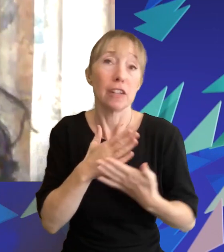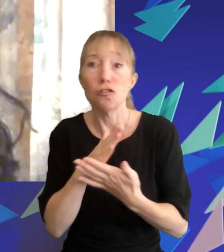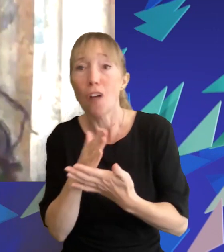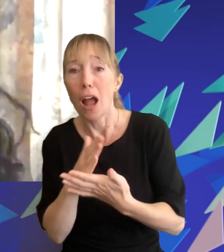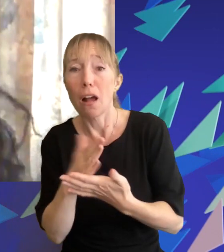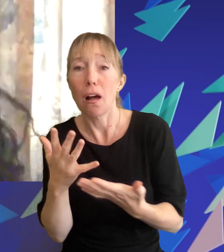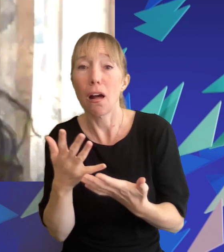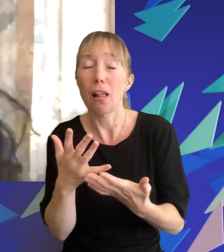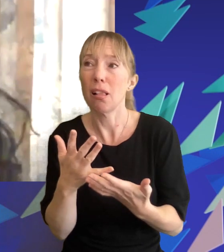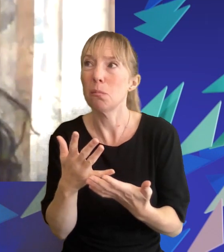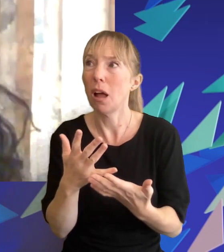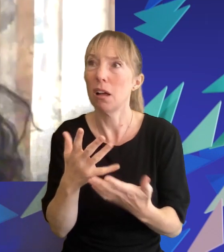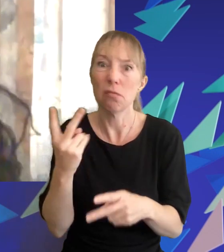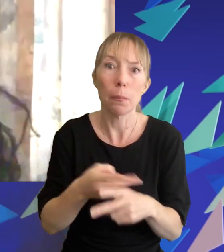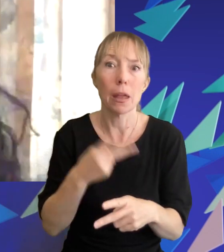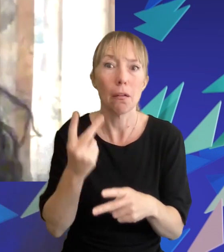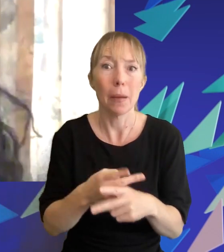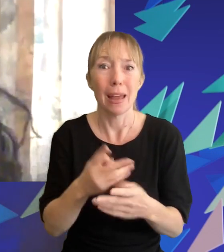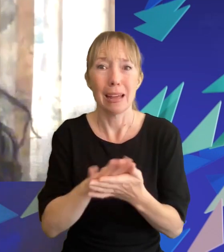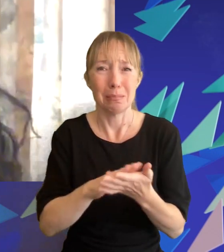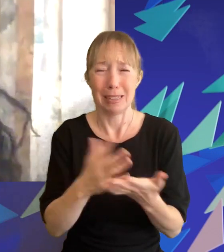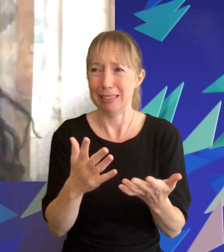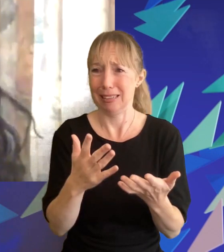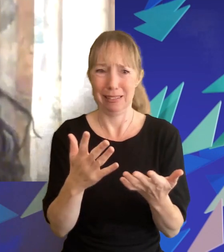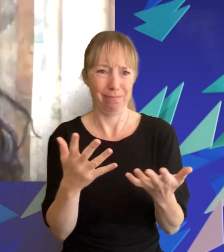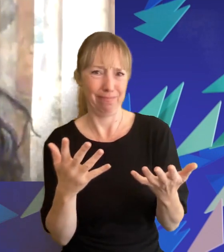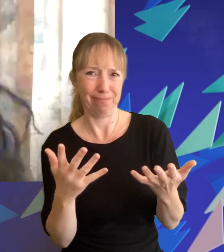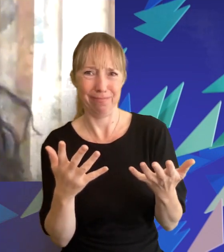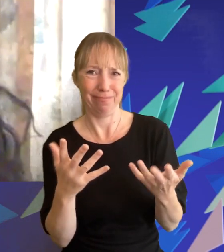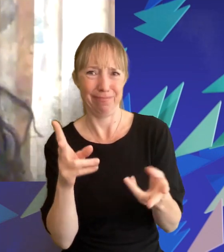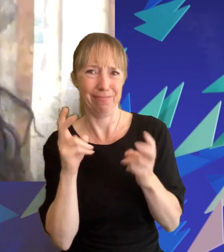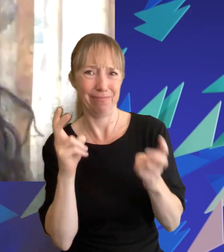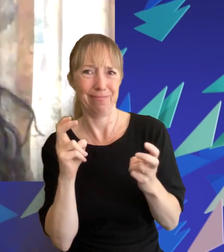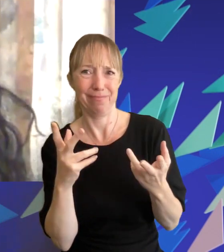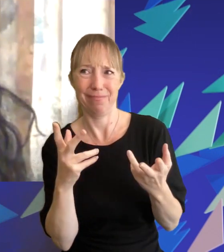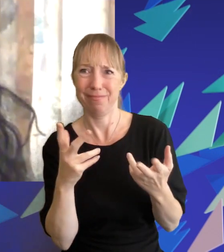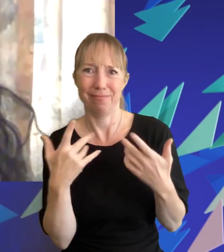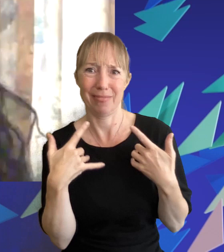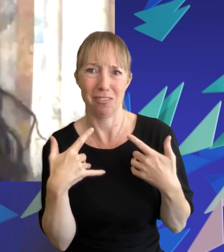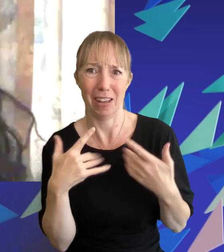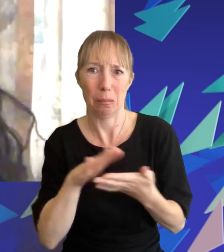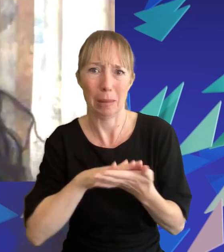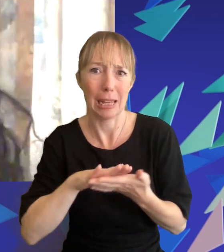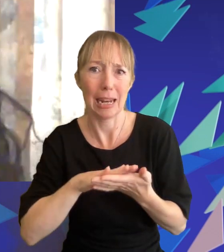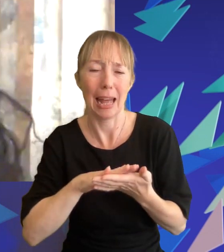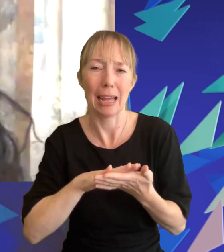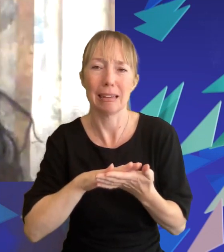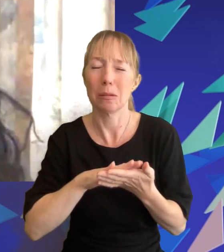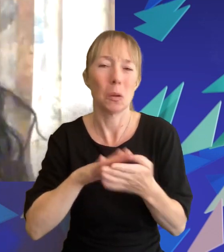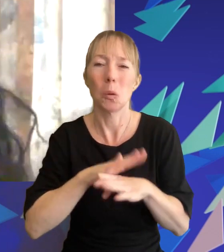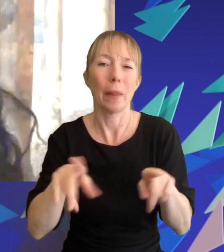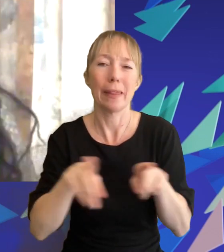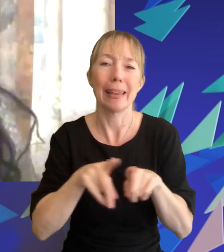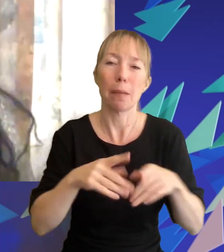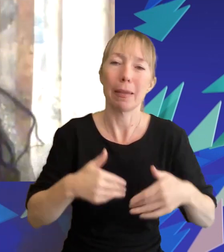increasingly difficult to decipher as much or any meaning from them as one was able to with the hunger games